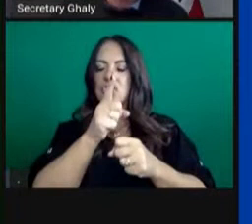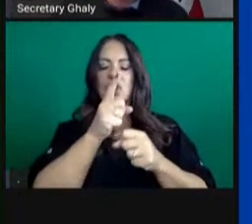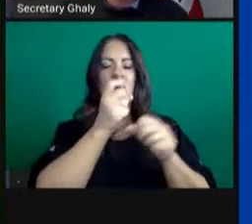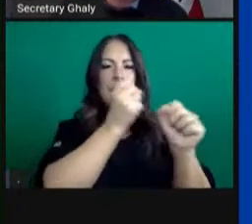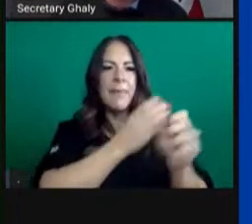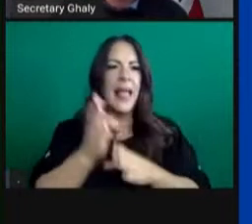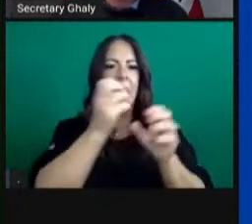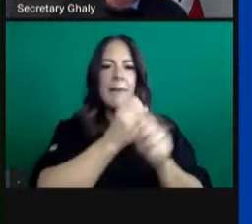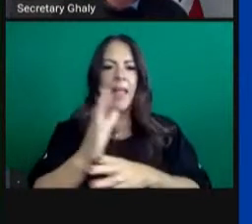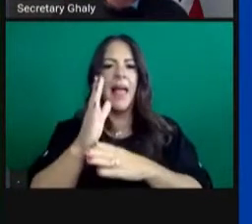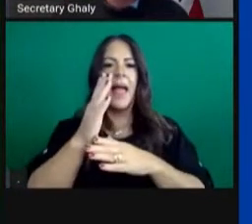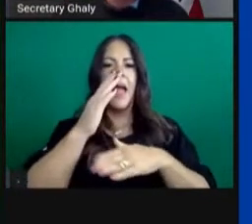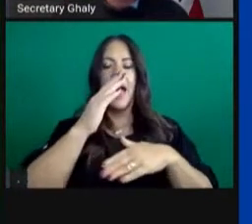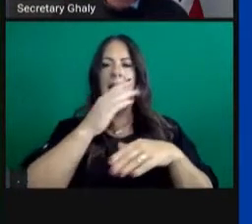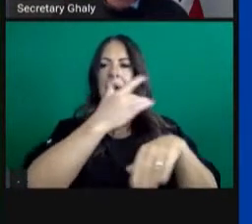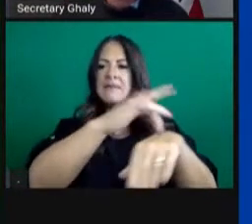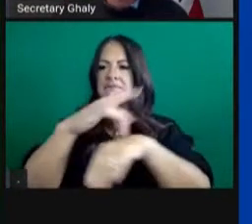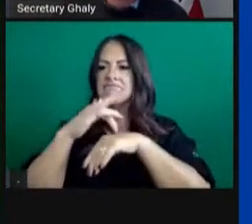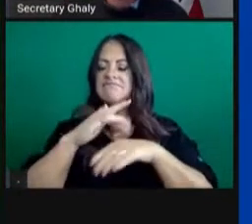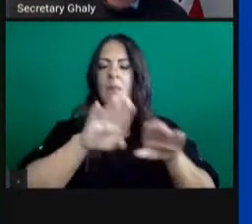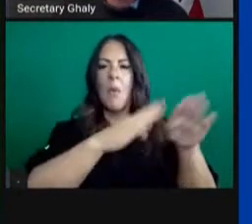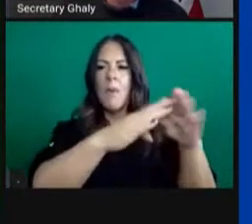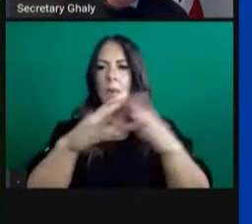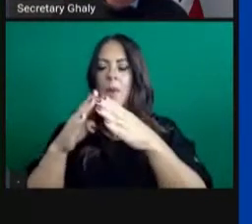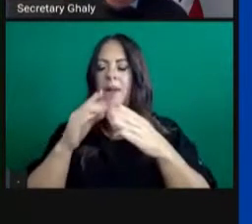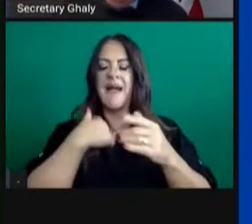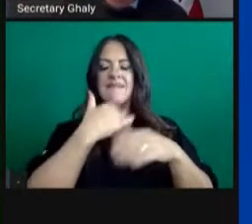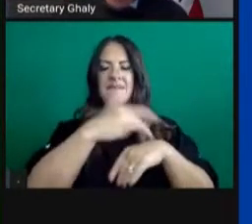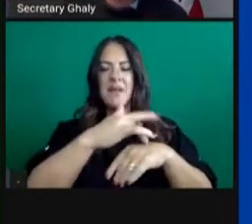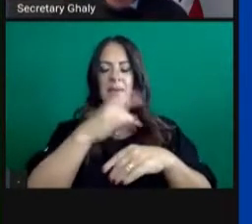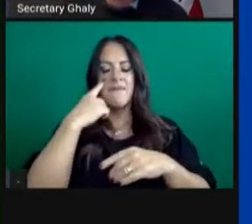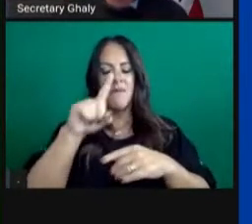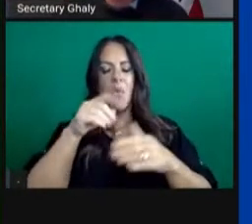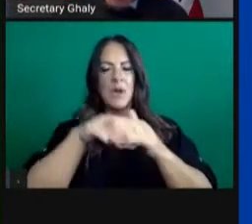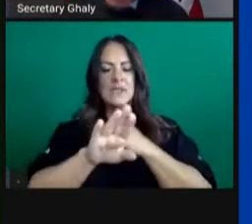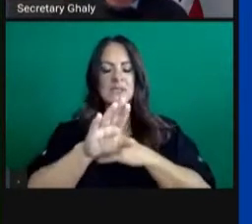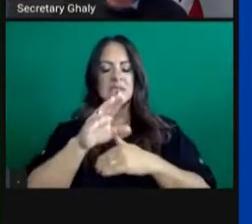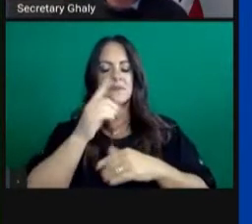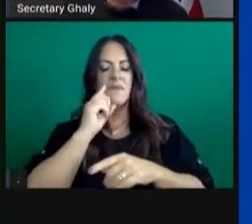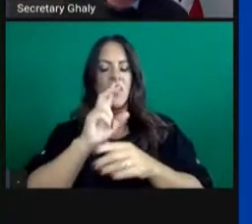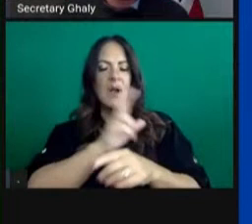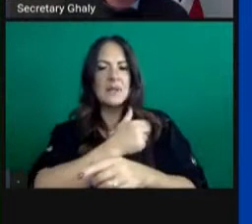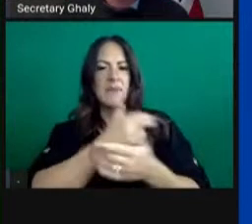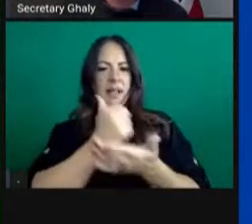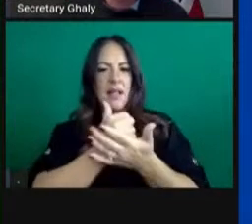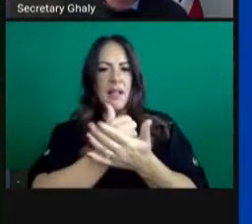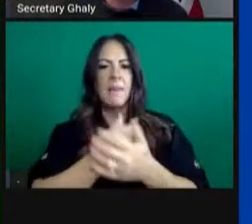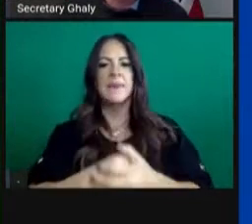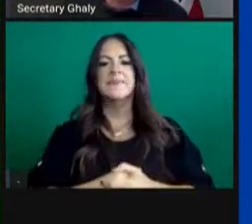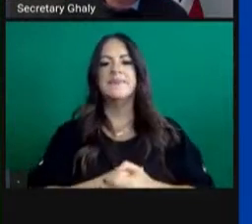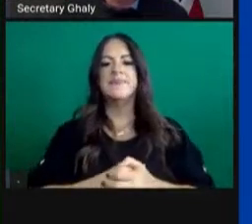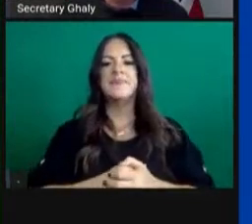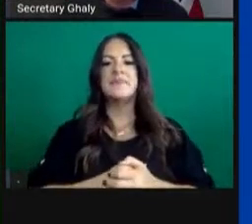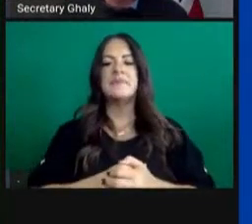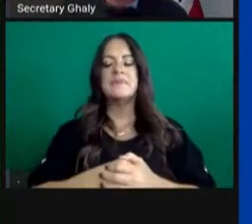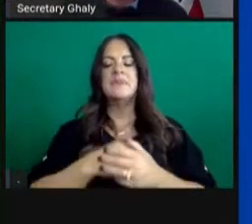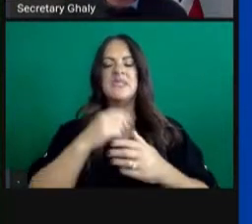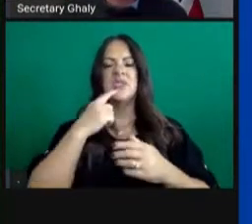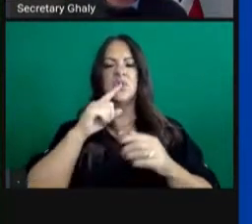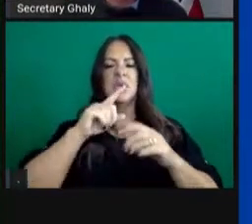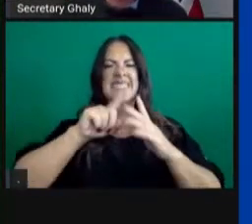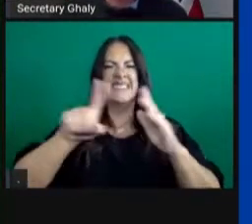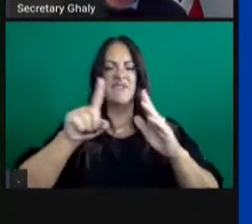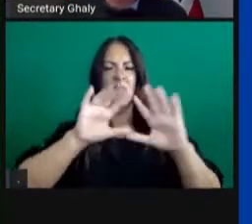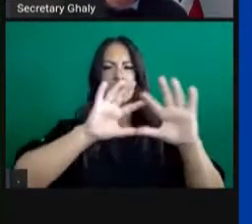number of people in the state to talk through what is this continuum. Just to sort of level